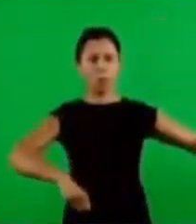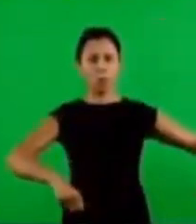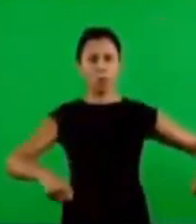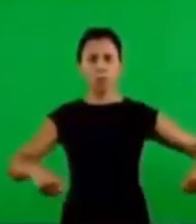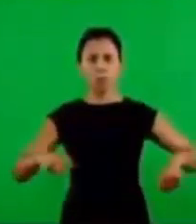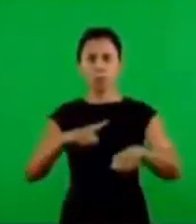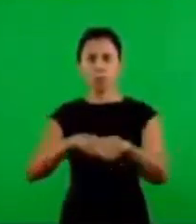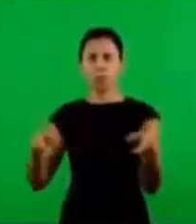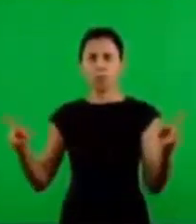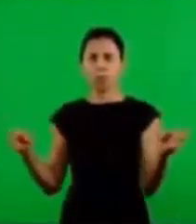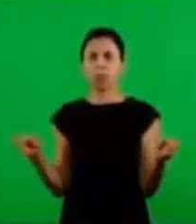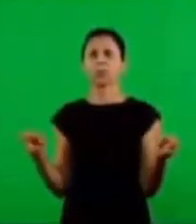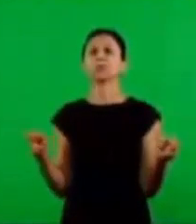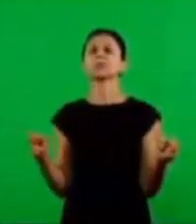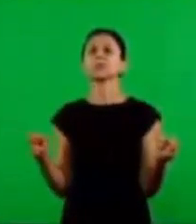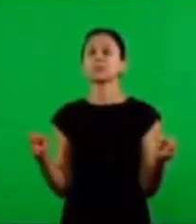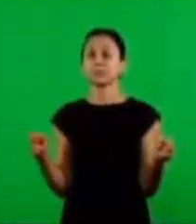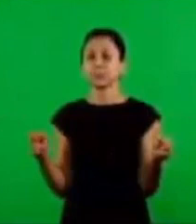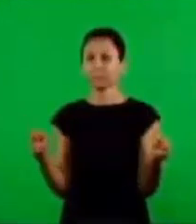those that were here